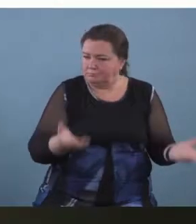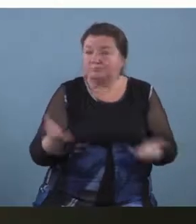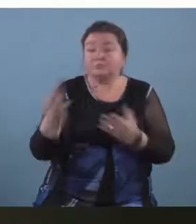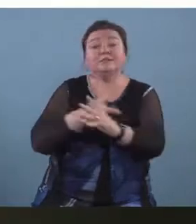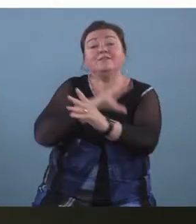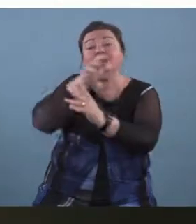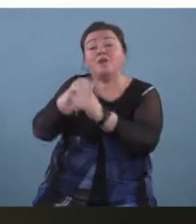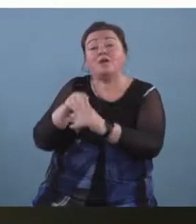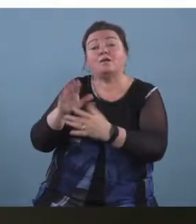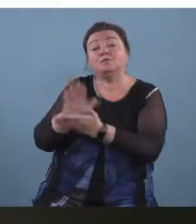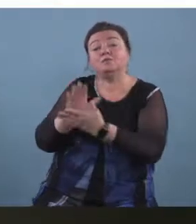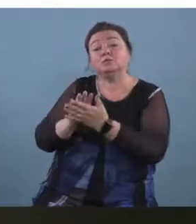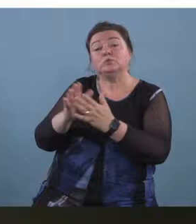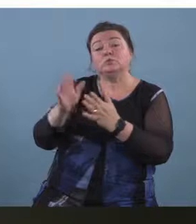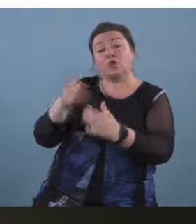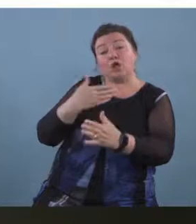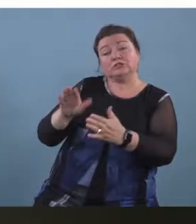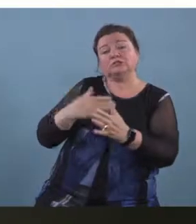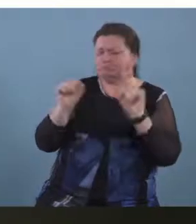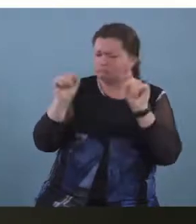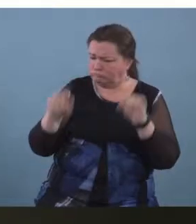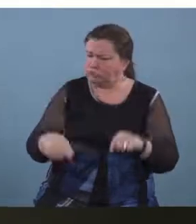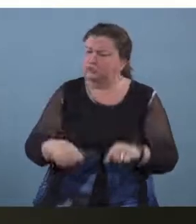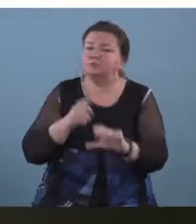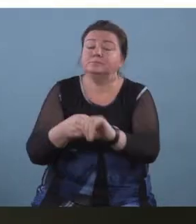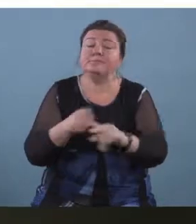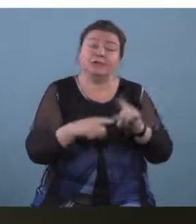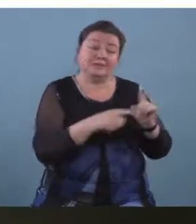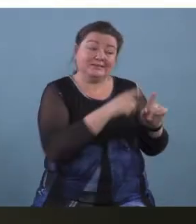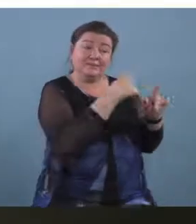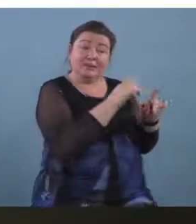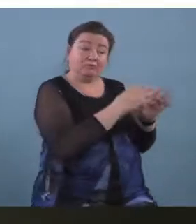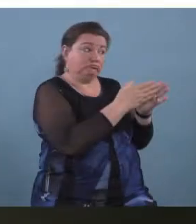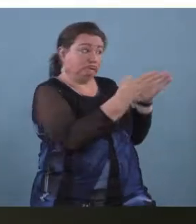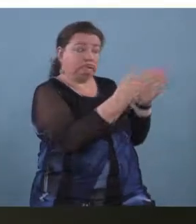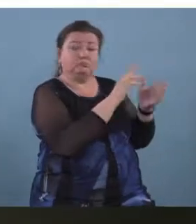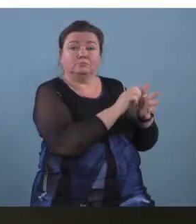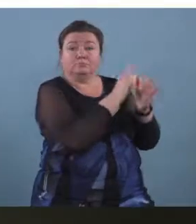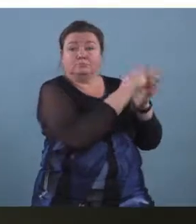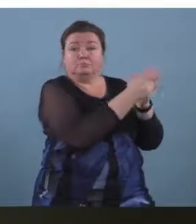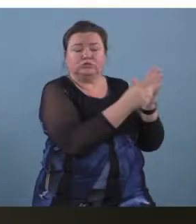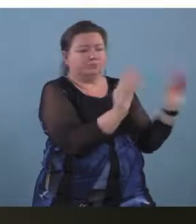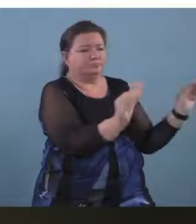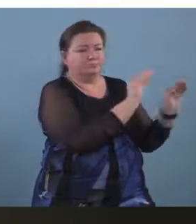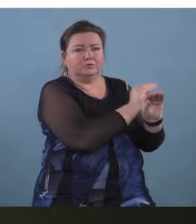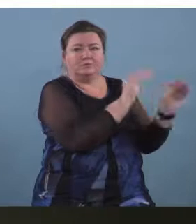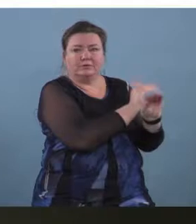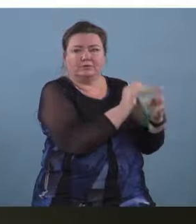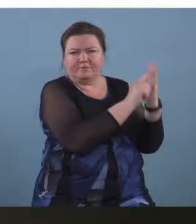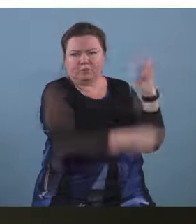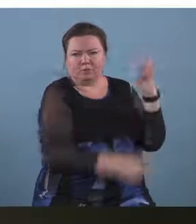extend this pattern um by using a sequence of four here